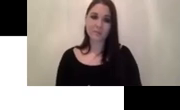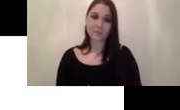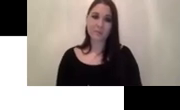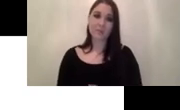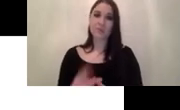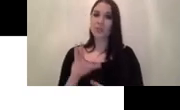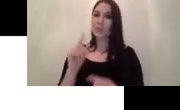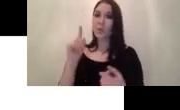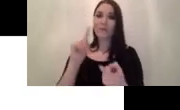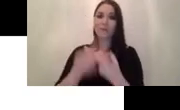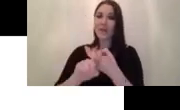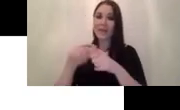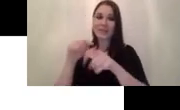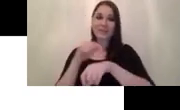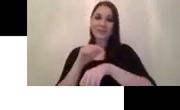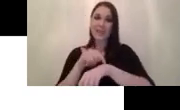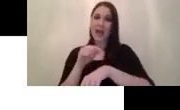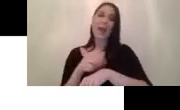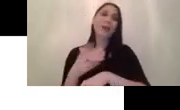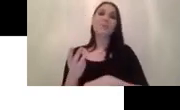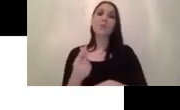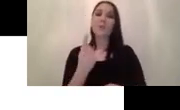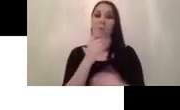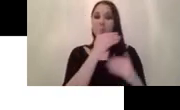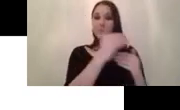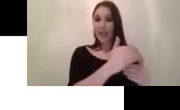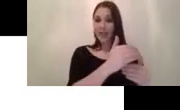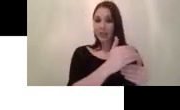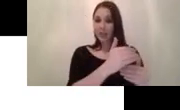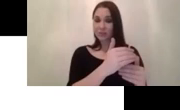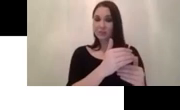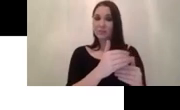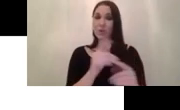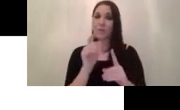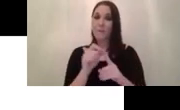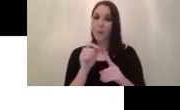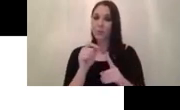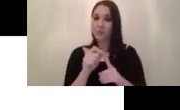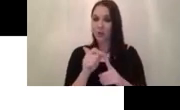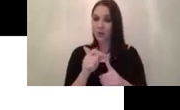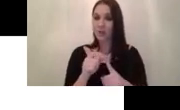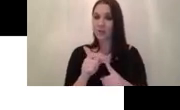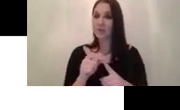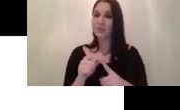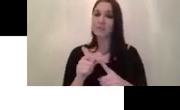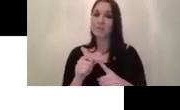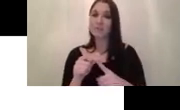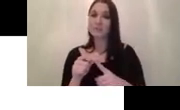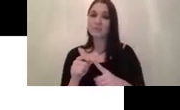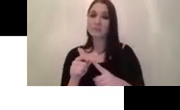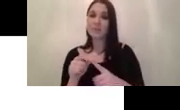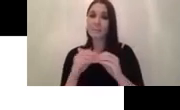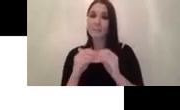so if your first stage the proposal proposed more um bunny boxes